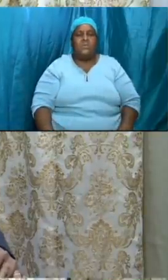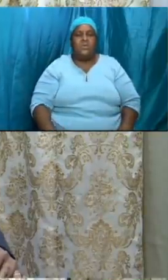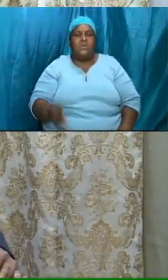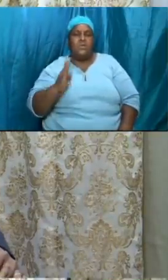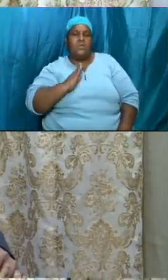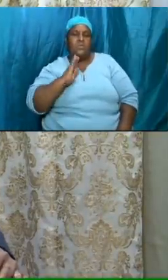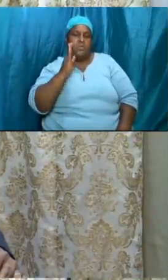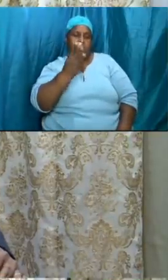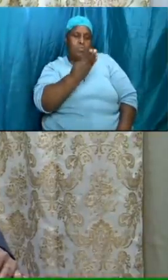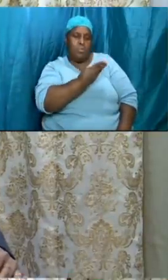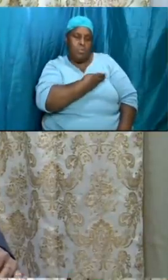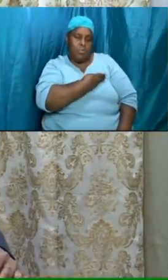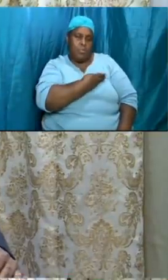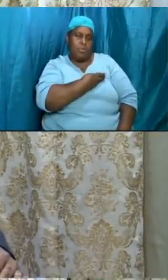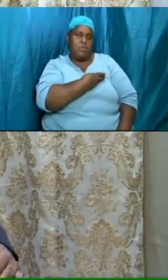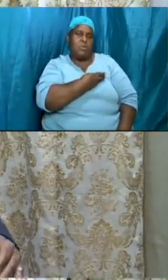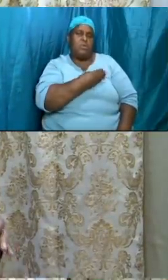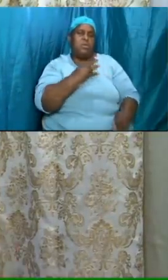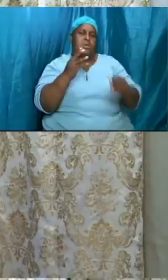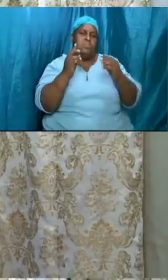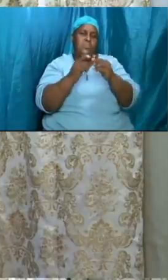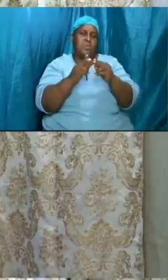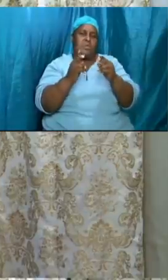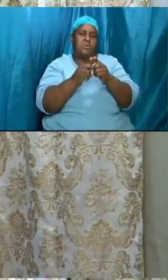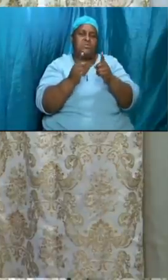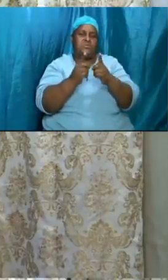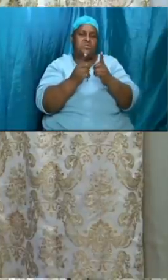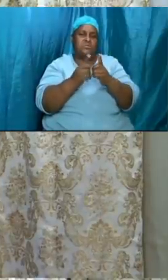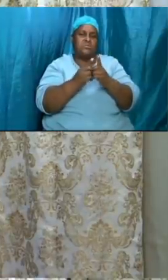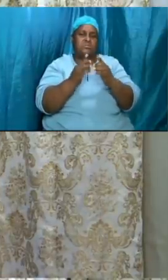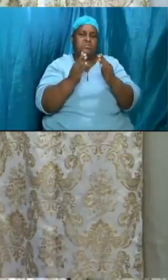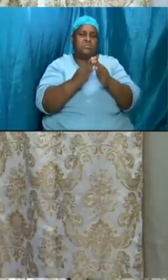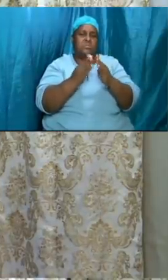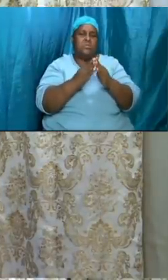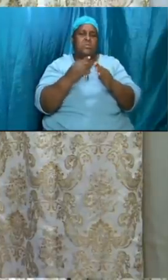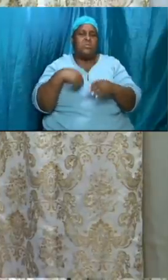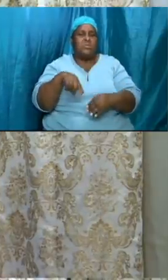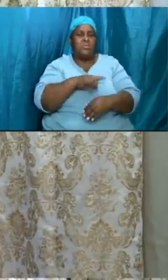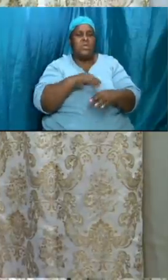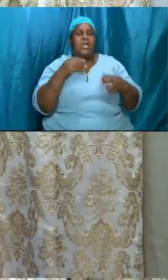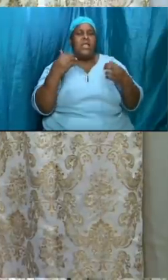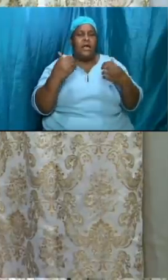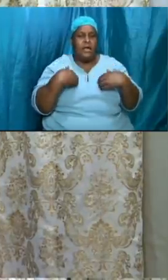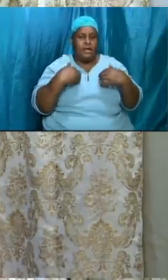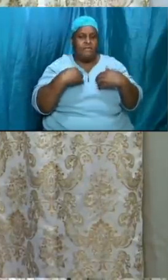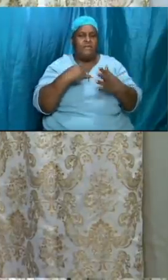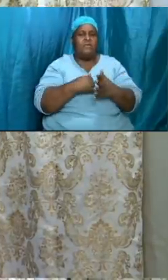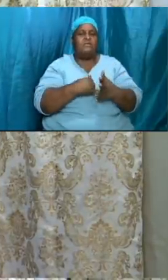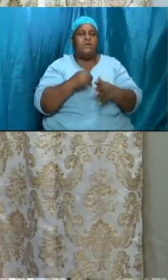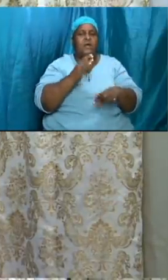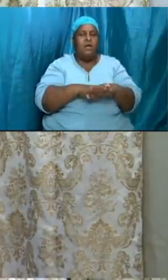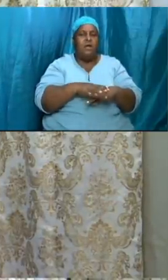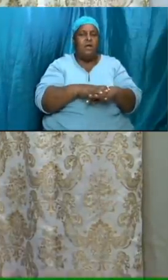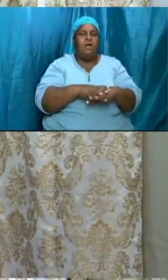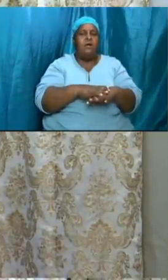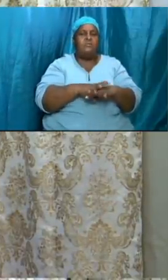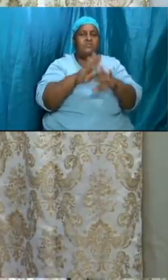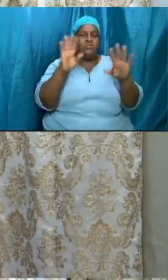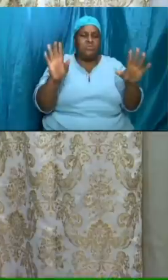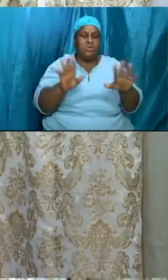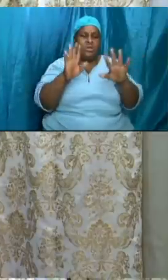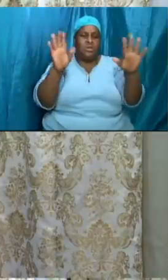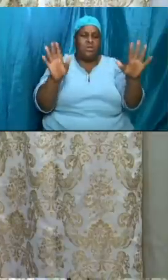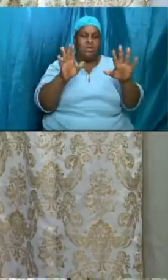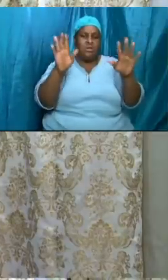discussed and agreed that we will have it on a sunday and brethren beloved